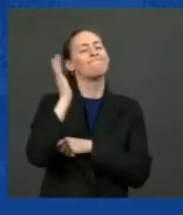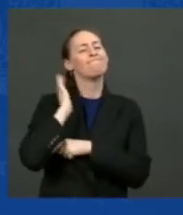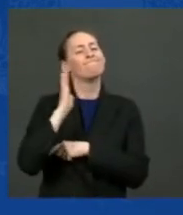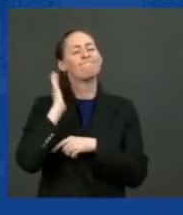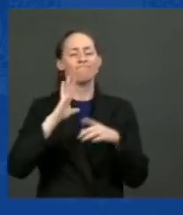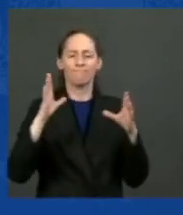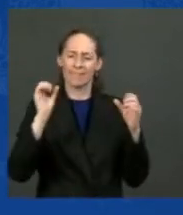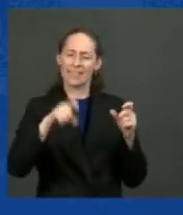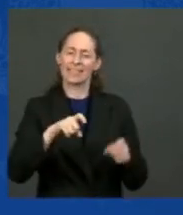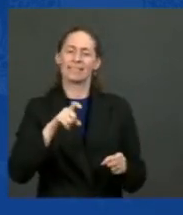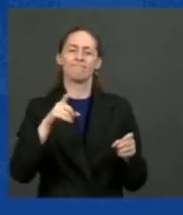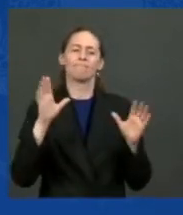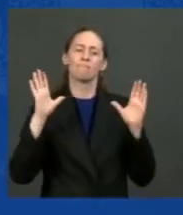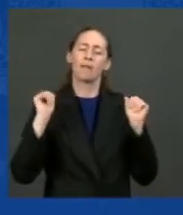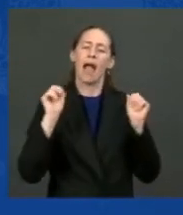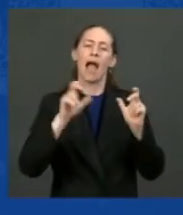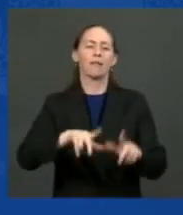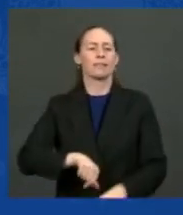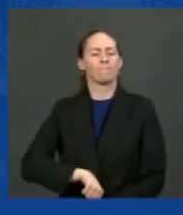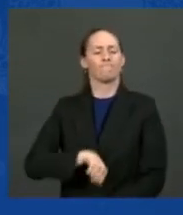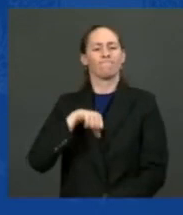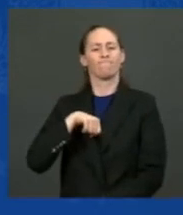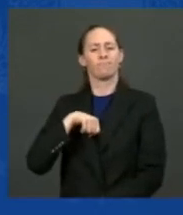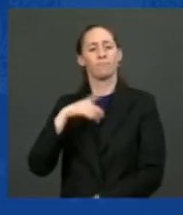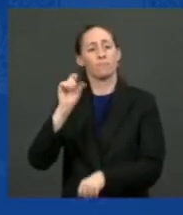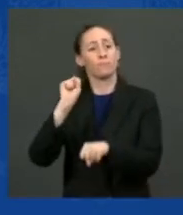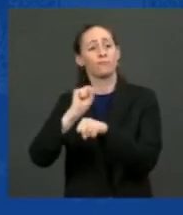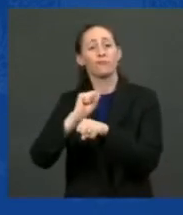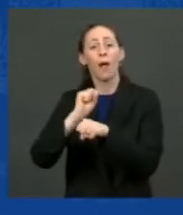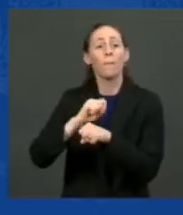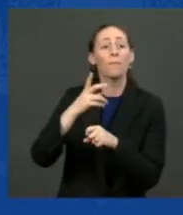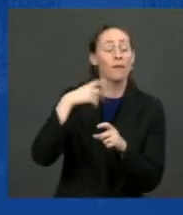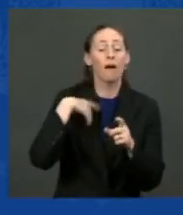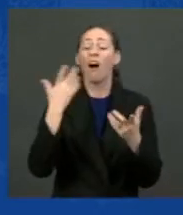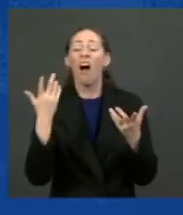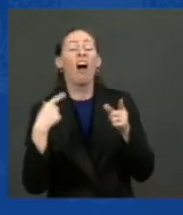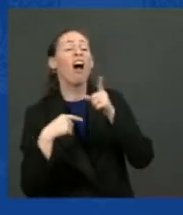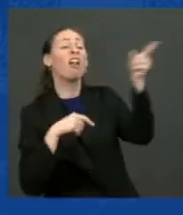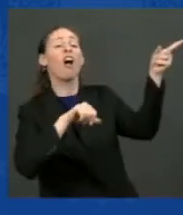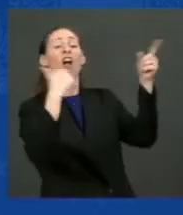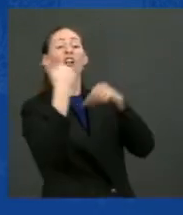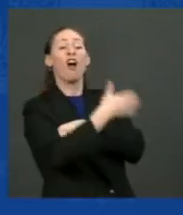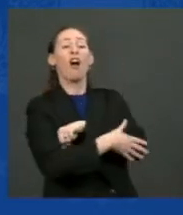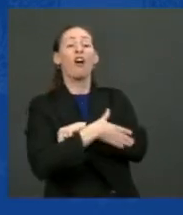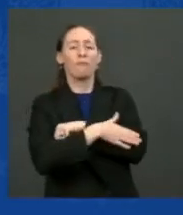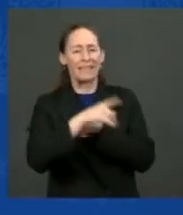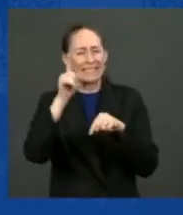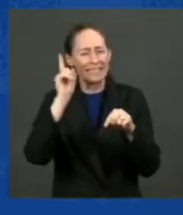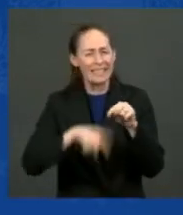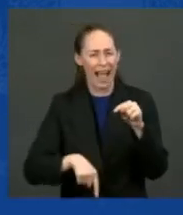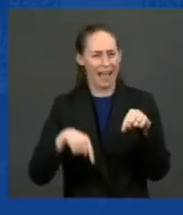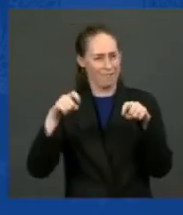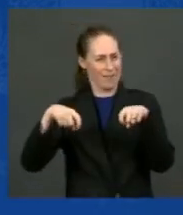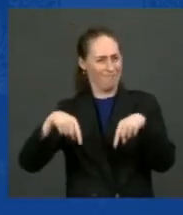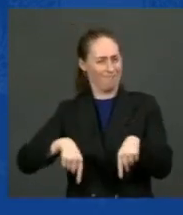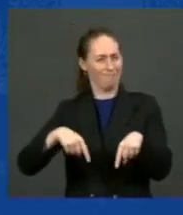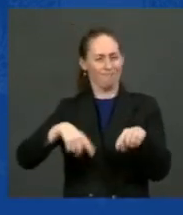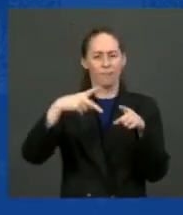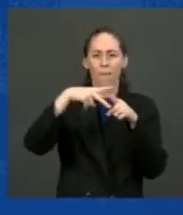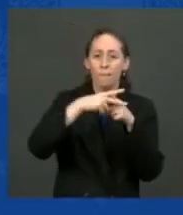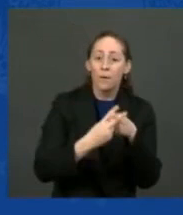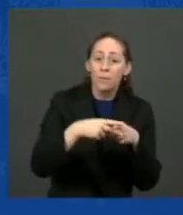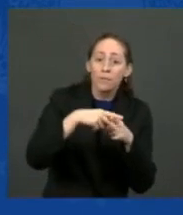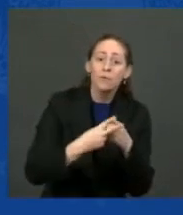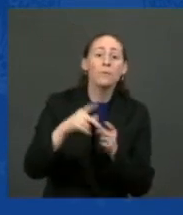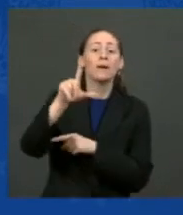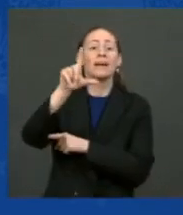And the jobs can't — these are jobs that can't be outsourced. We're going to put plumbers and pipefitters to work replacing lead pipes in America